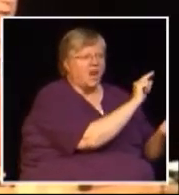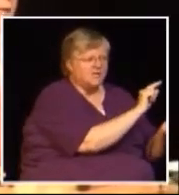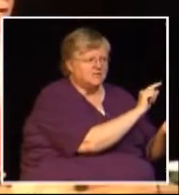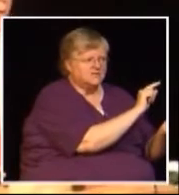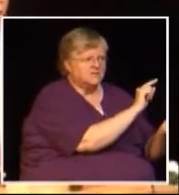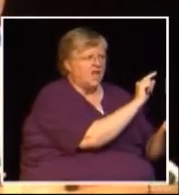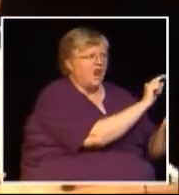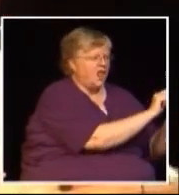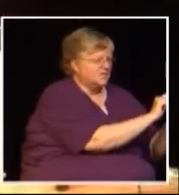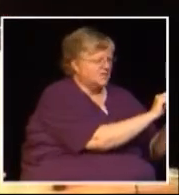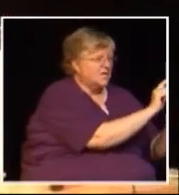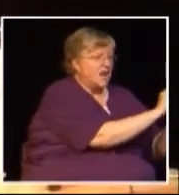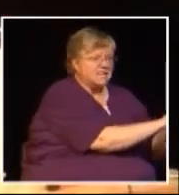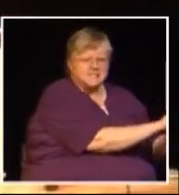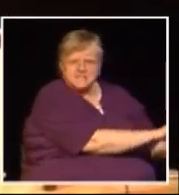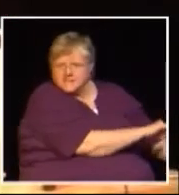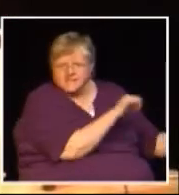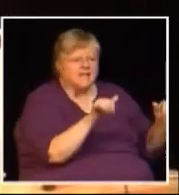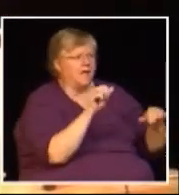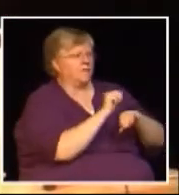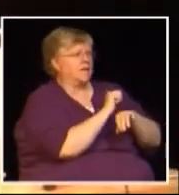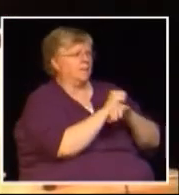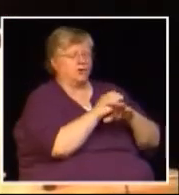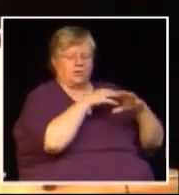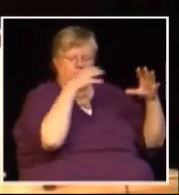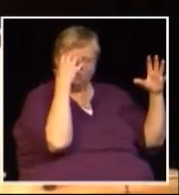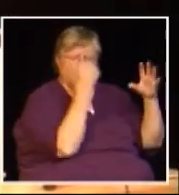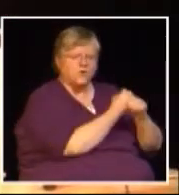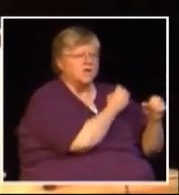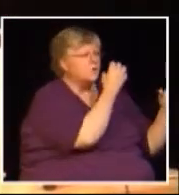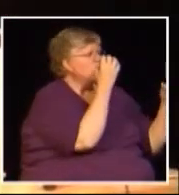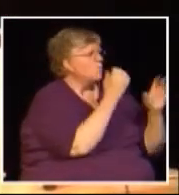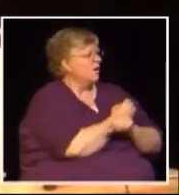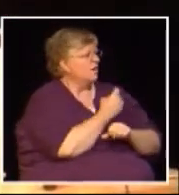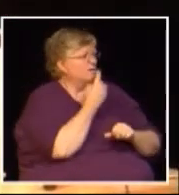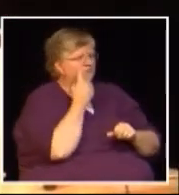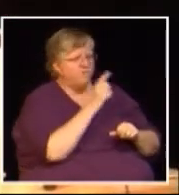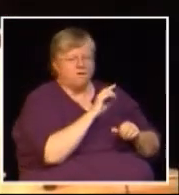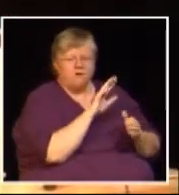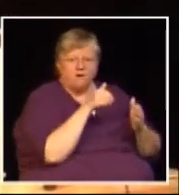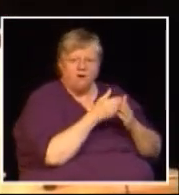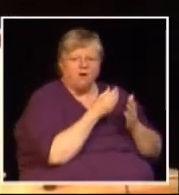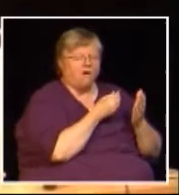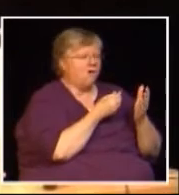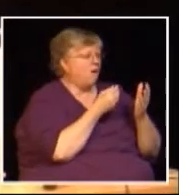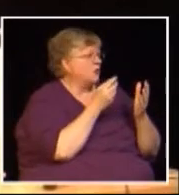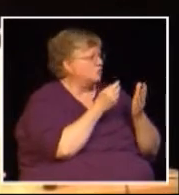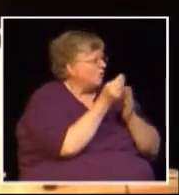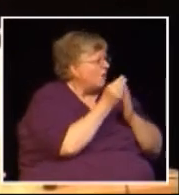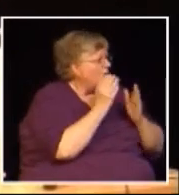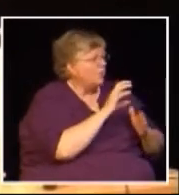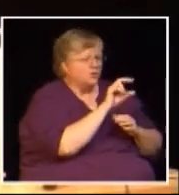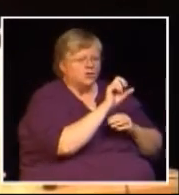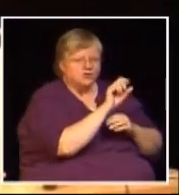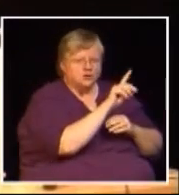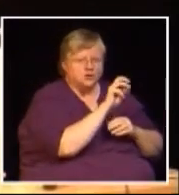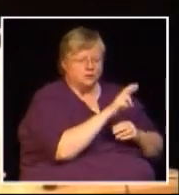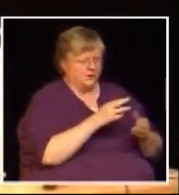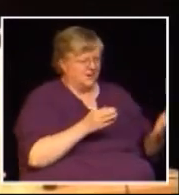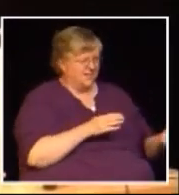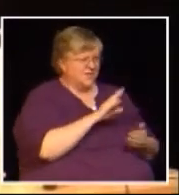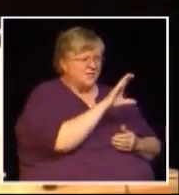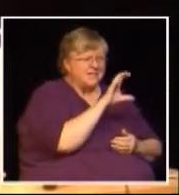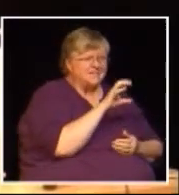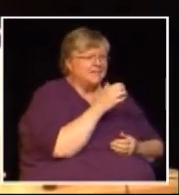or 6 years like Alberta and have a win-win for business and consumers and nobody can tell me that British Columbia with all of our resources larger